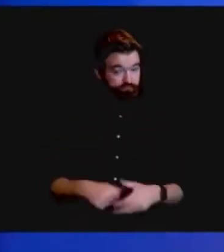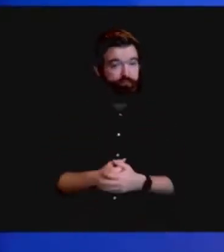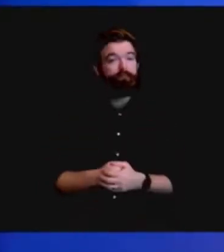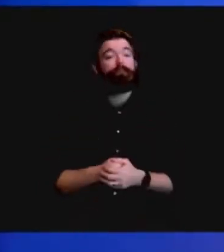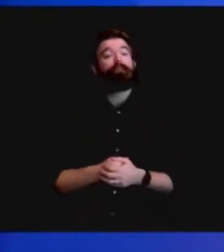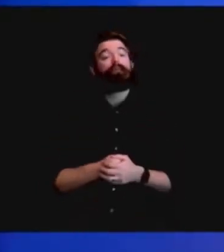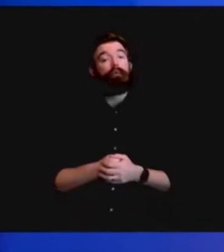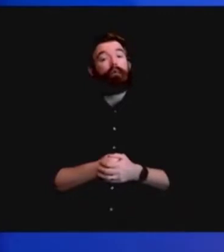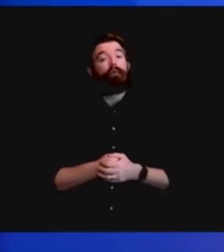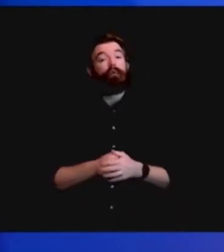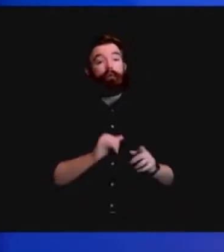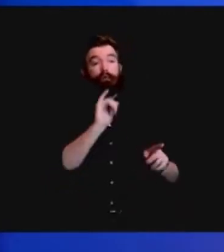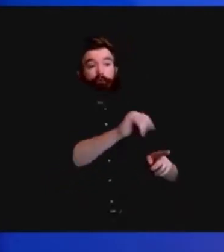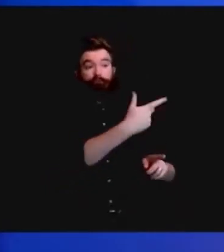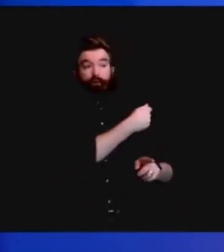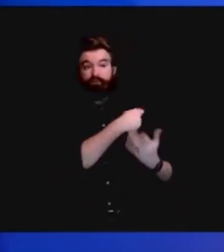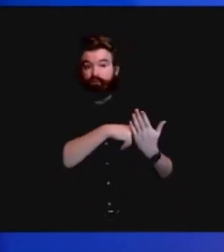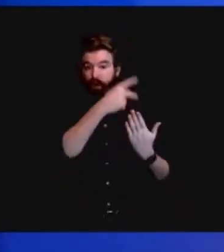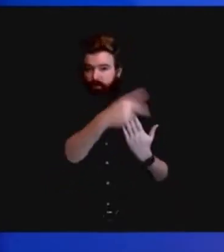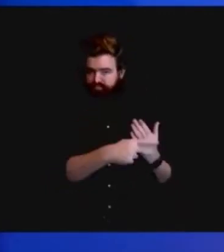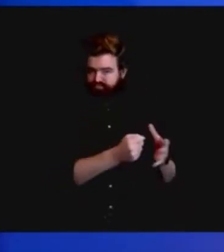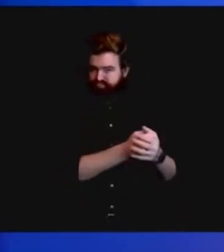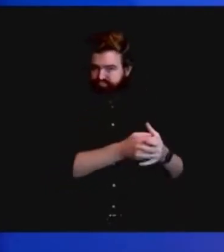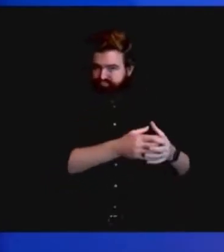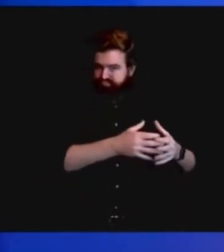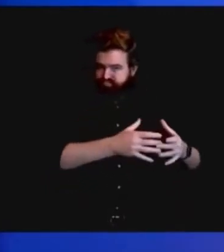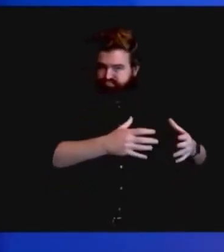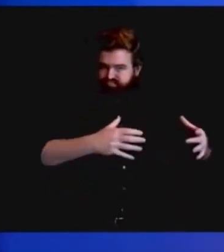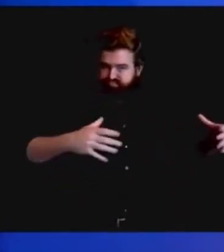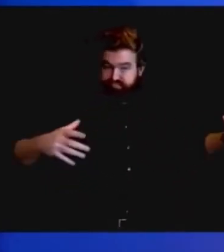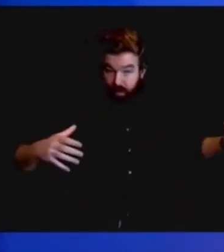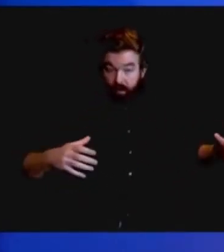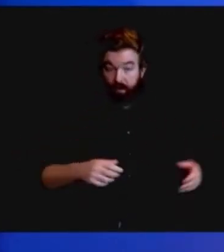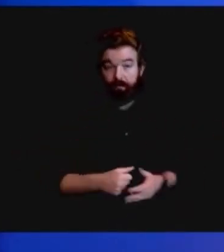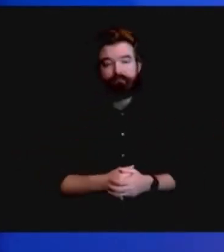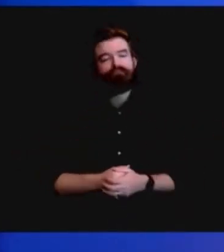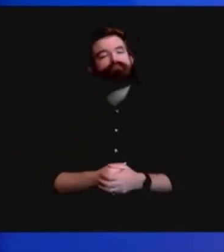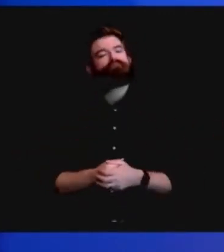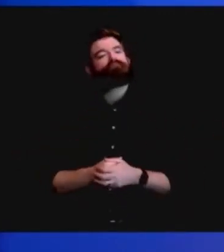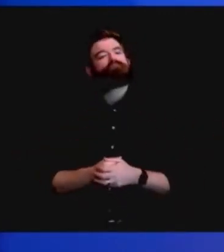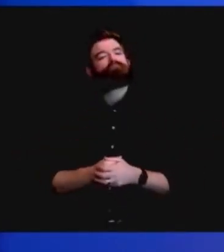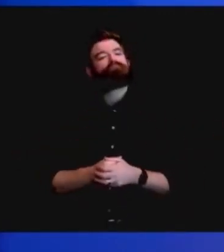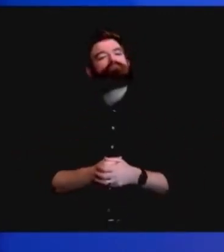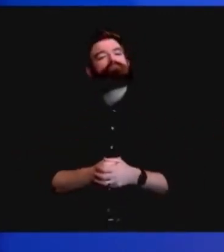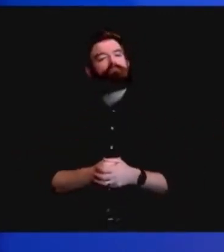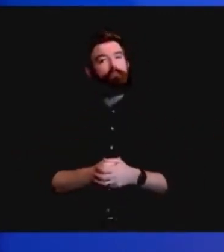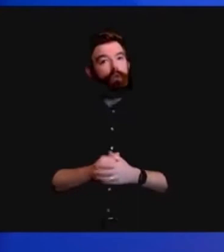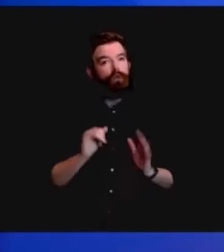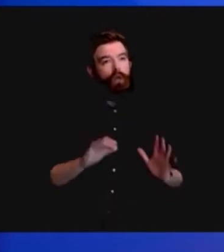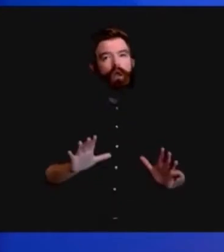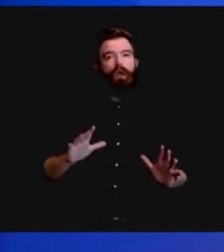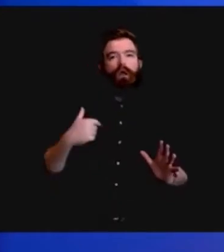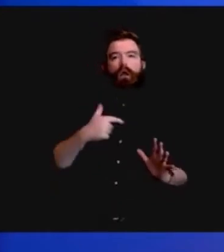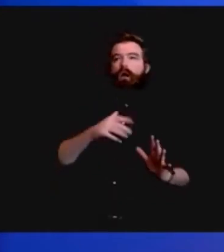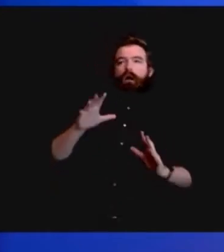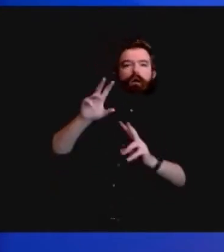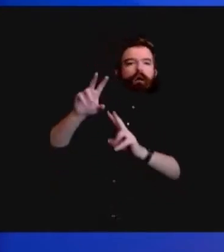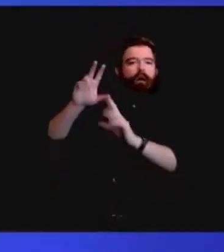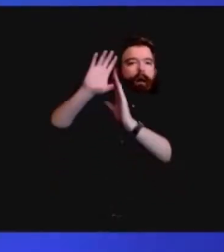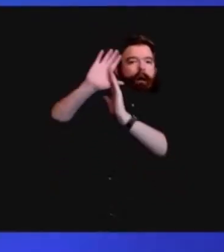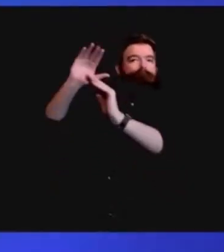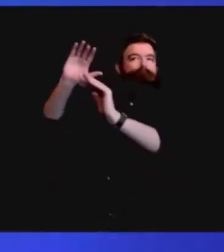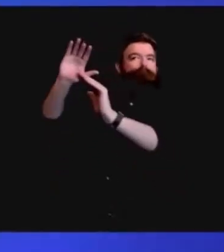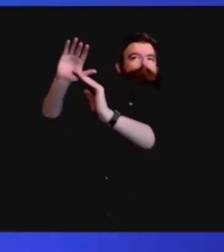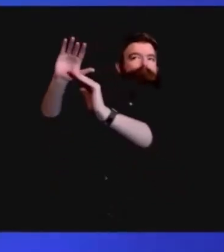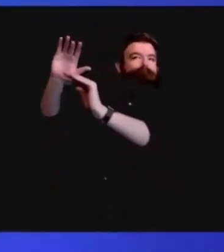And, as our statewide vaccination program continues to grow, we will begin to see the light on the horizon get a little